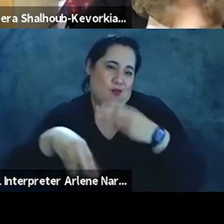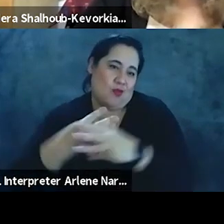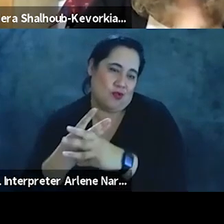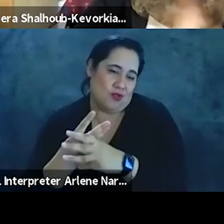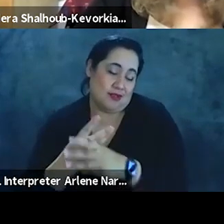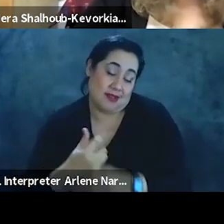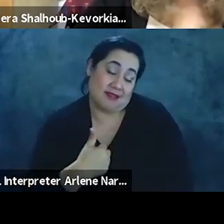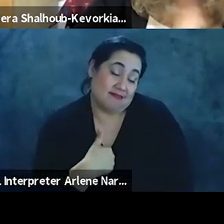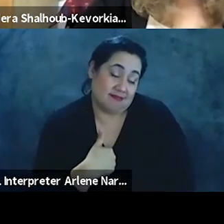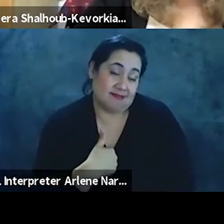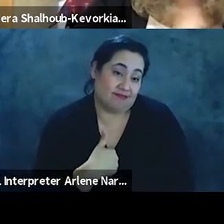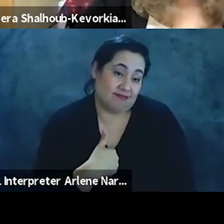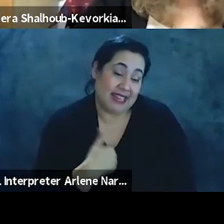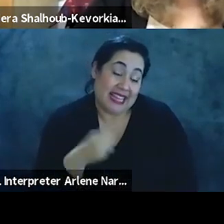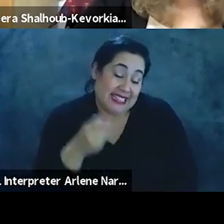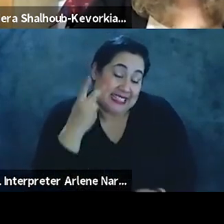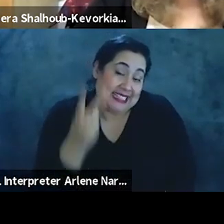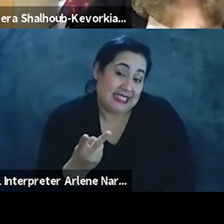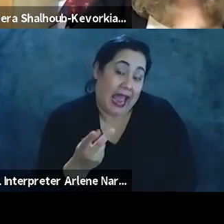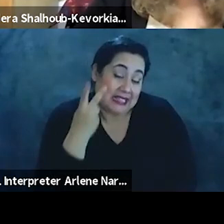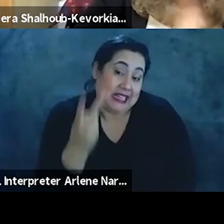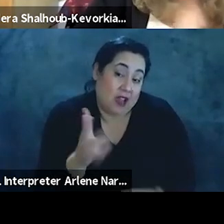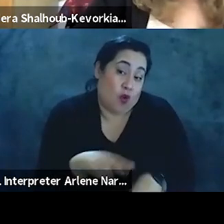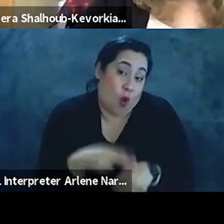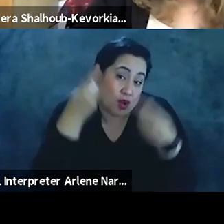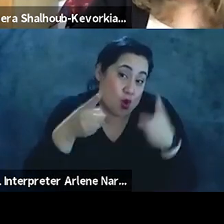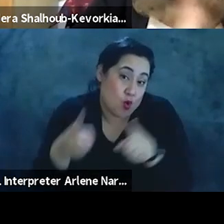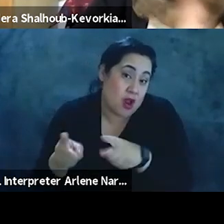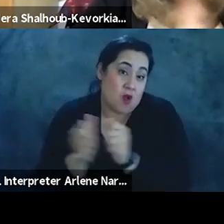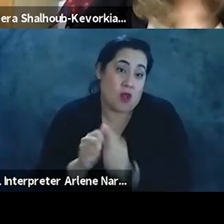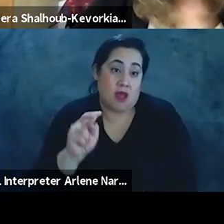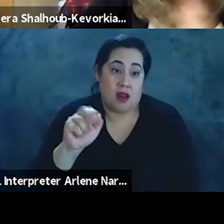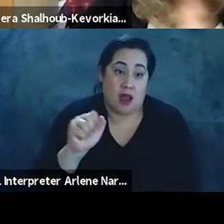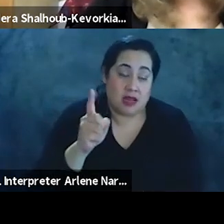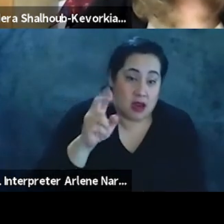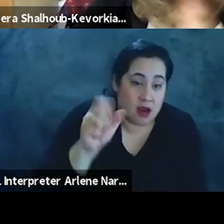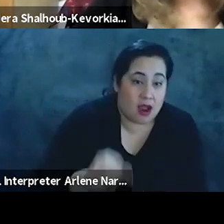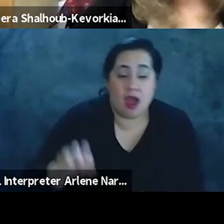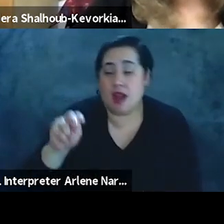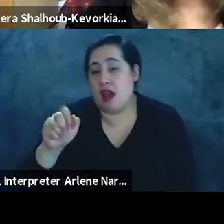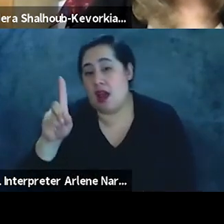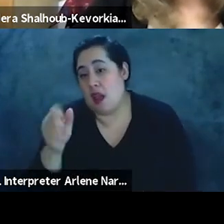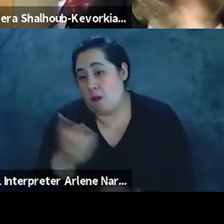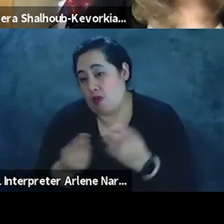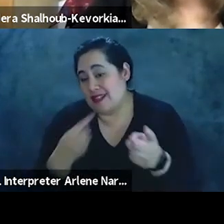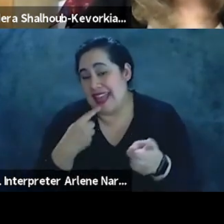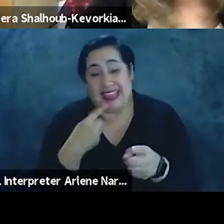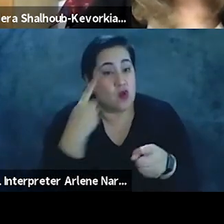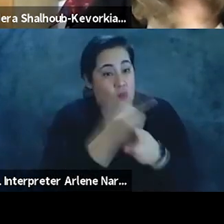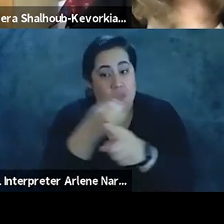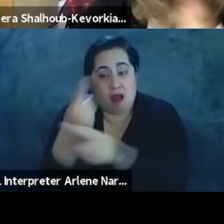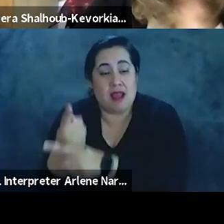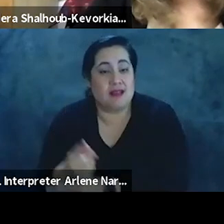I, I, you know, I can see what, I mean, I see, of course, I agree with what Nadia and Nadia are both saying, and I think they're right. They're talking about this,